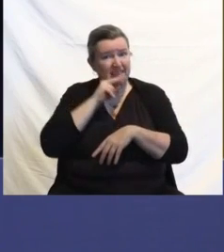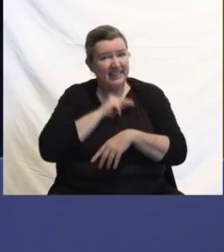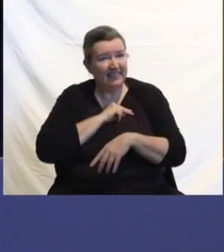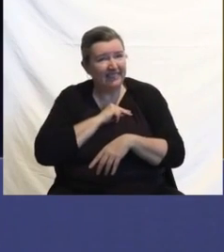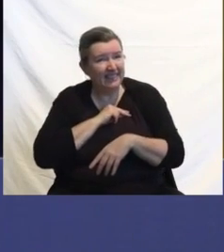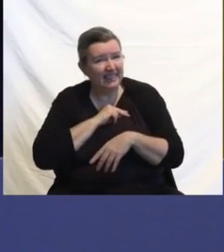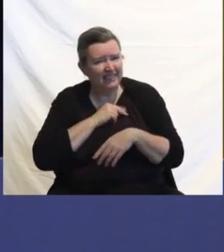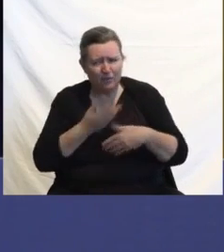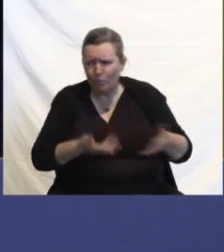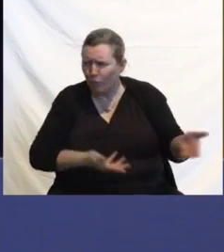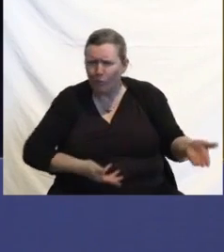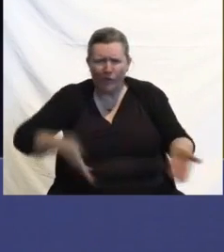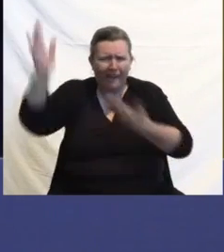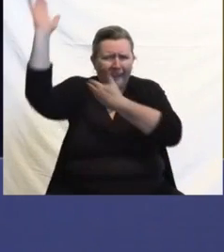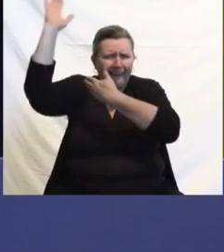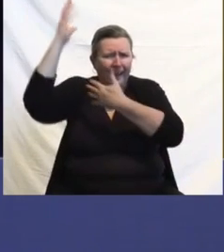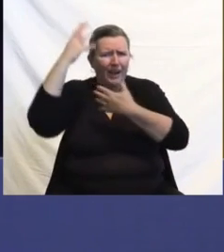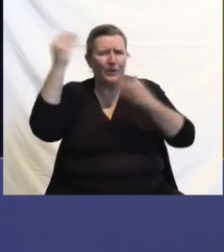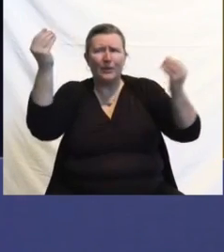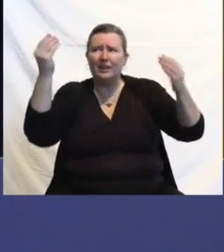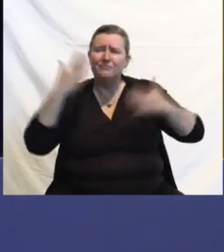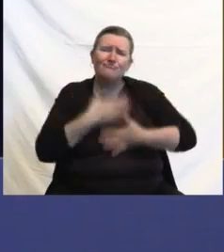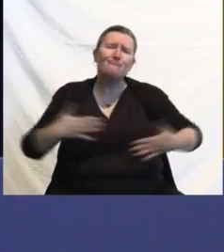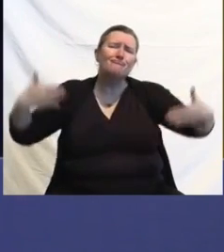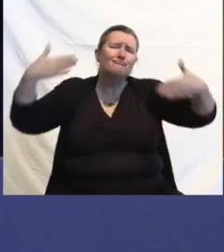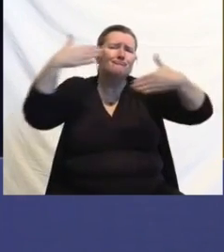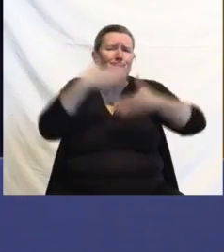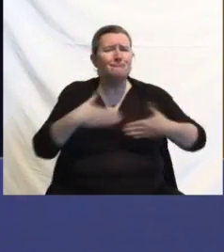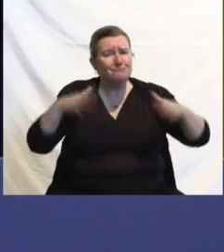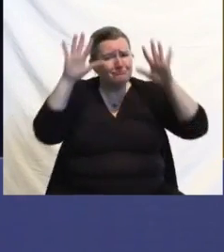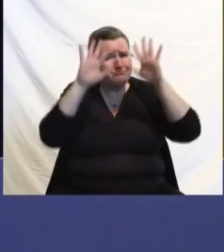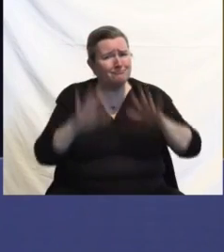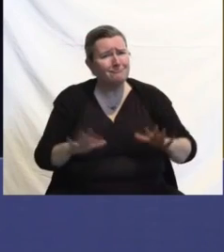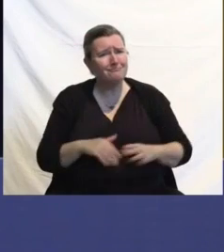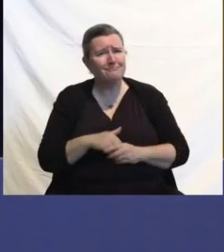That's darn good weather for this time of year. Get boosted.